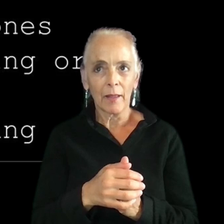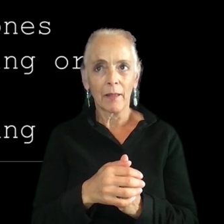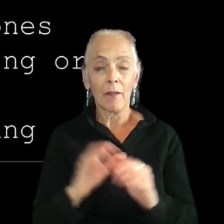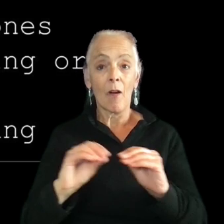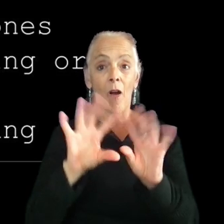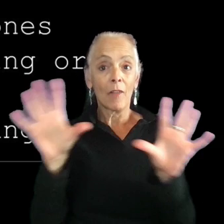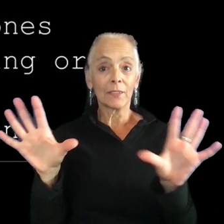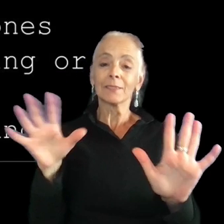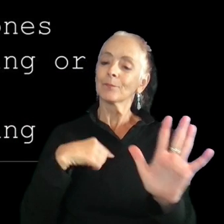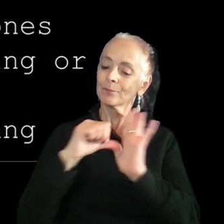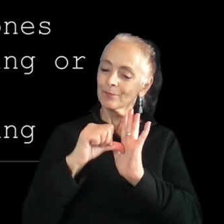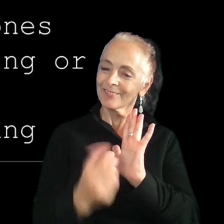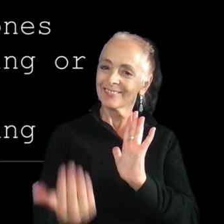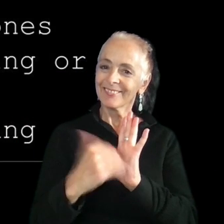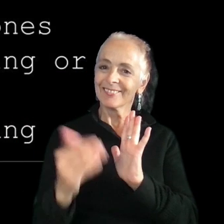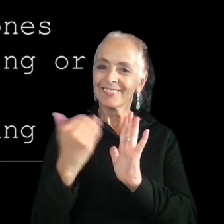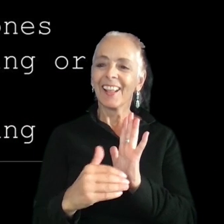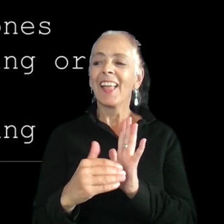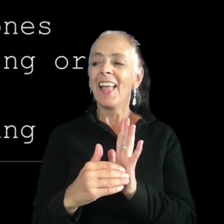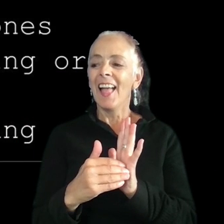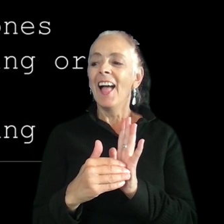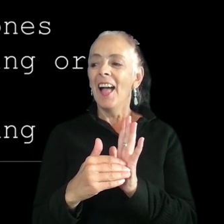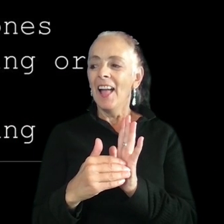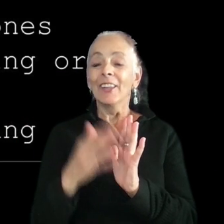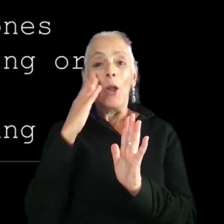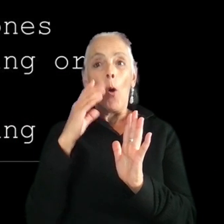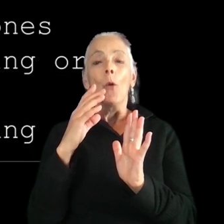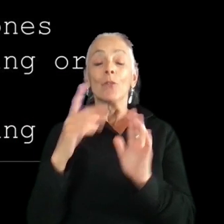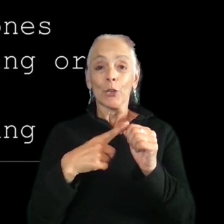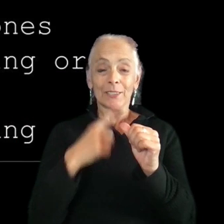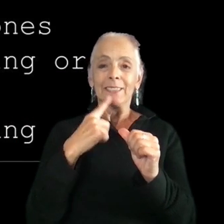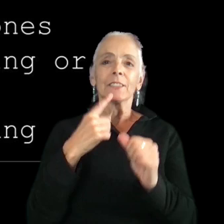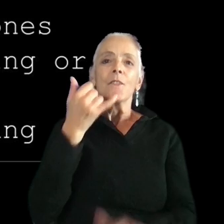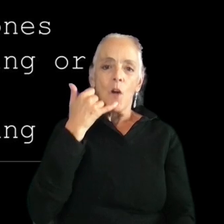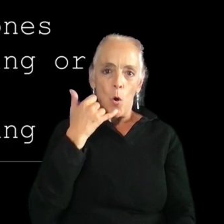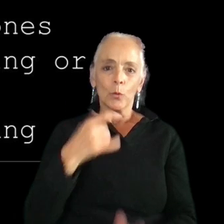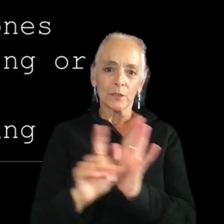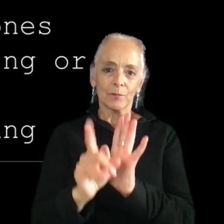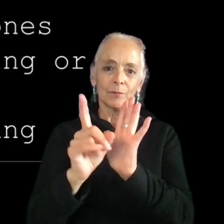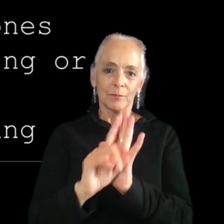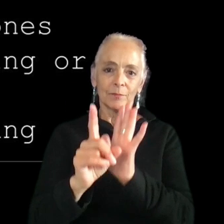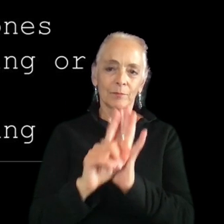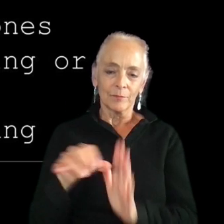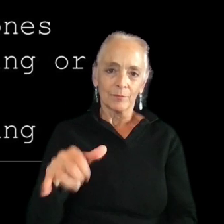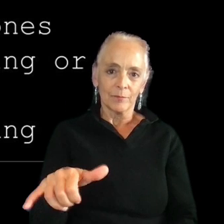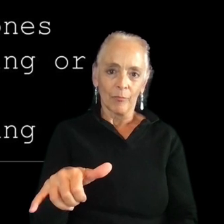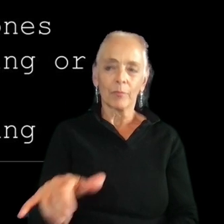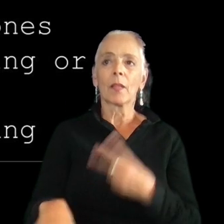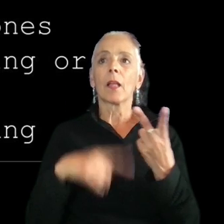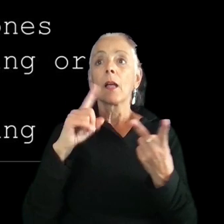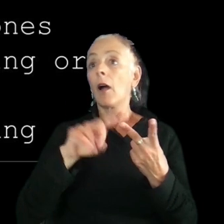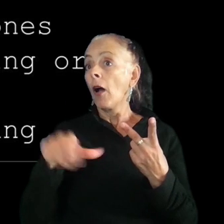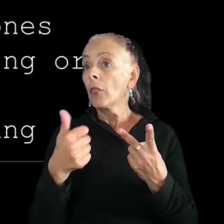I'm going to keep stressing this, the first thing being ringing telephones. But other circumstances, and one I see all the time,